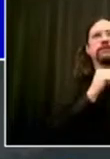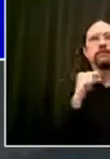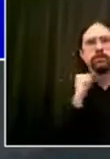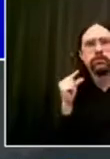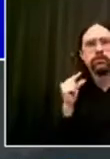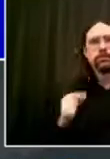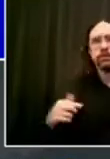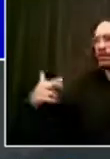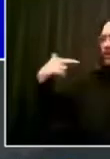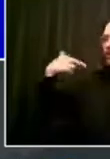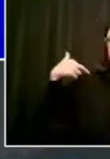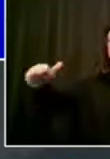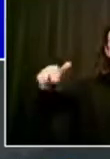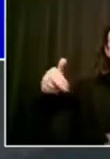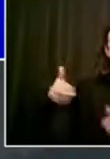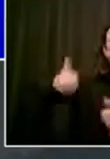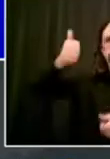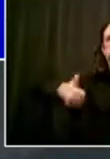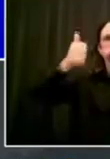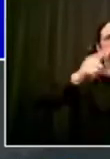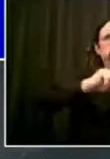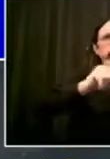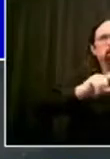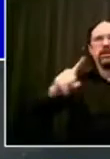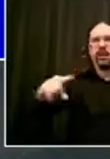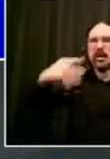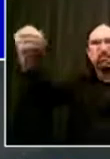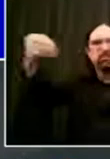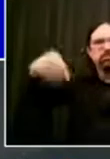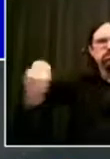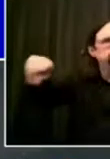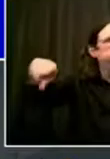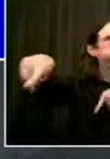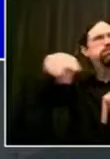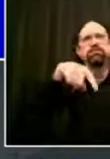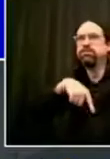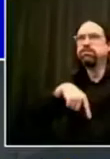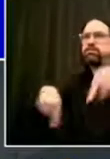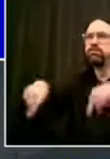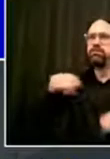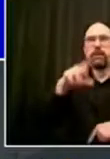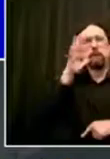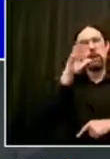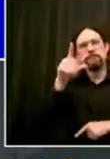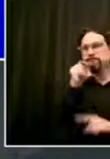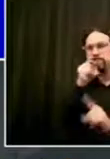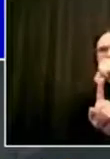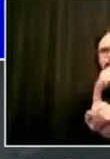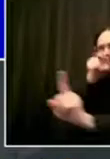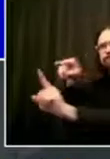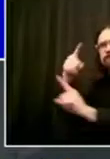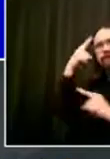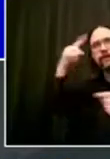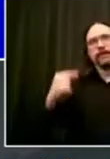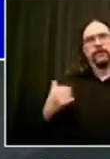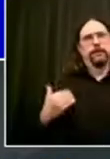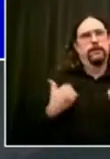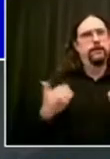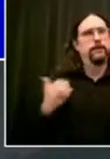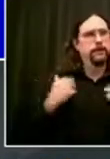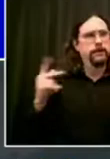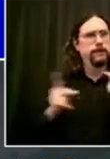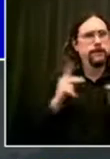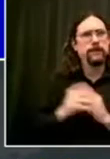because a lot of this is providing our young people hope and opportunity after months of dislocation and trauma that they've gone through with the coronavirus.